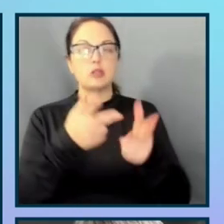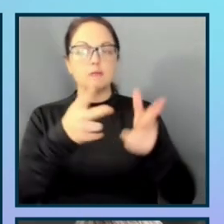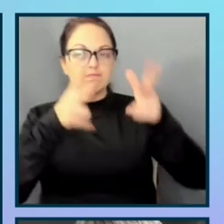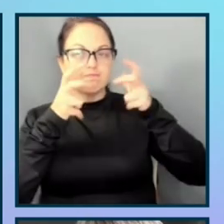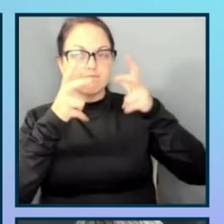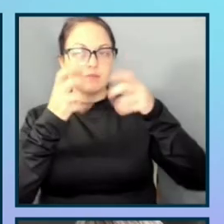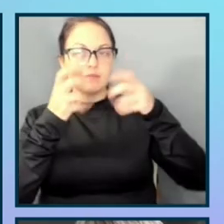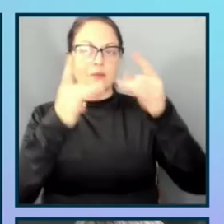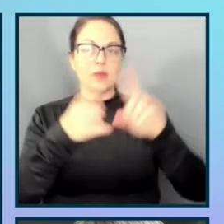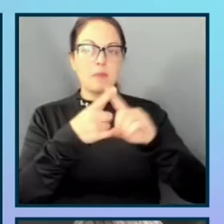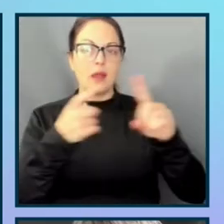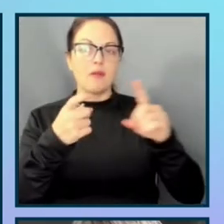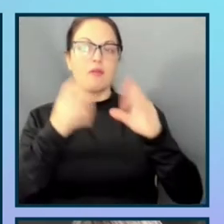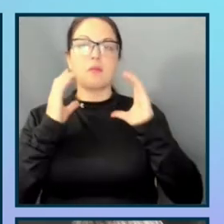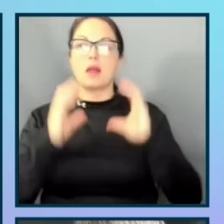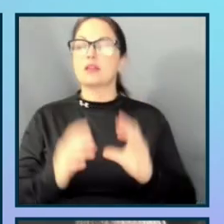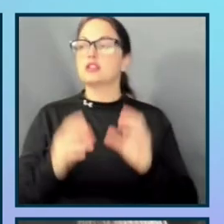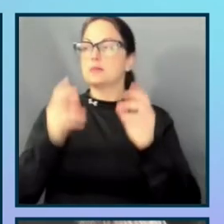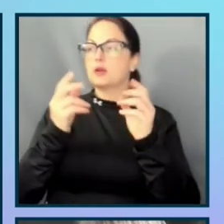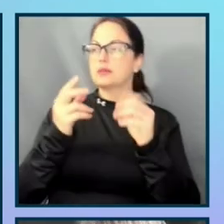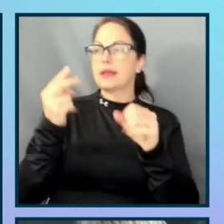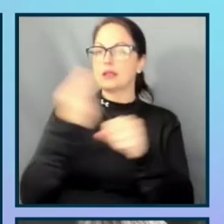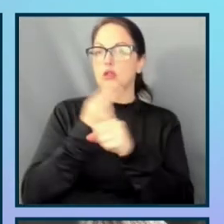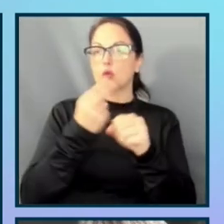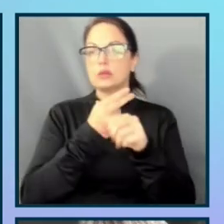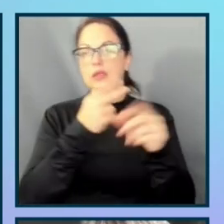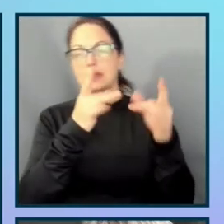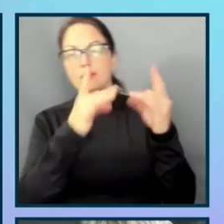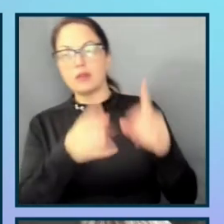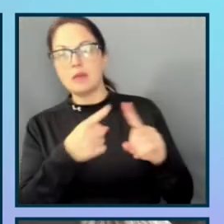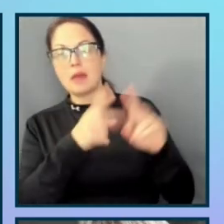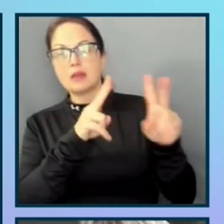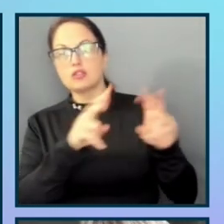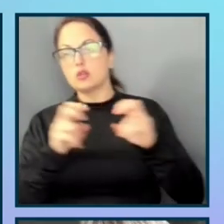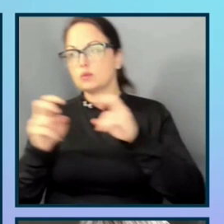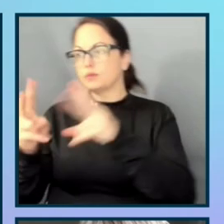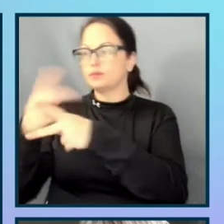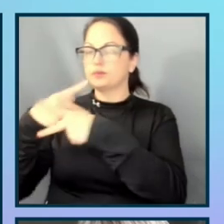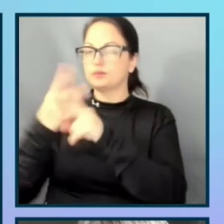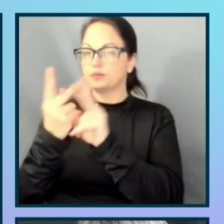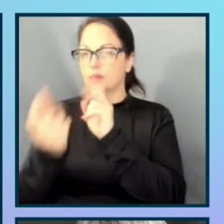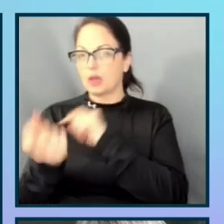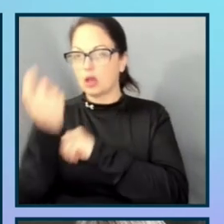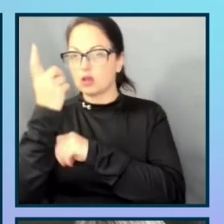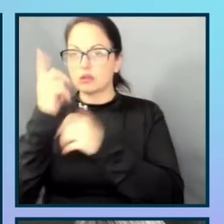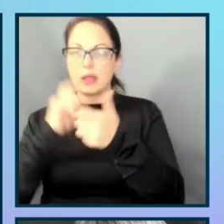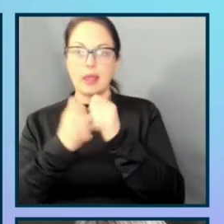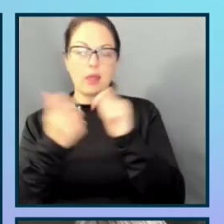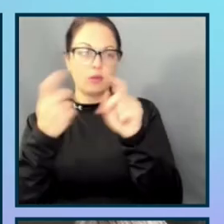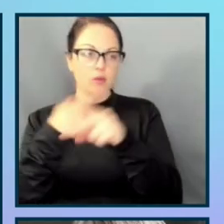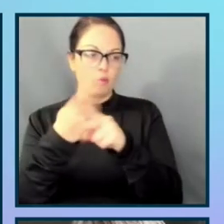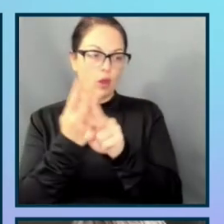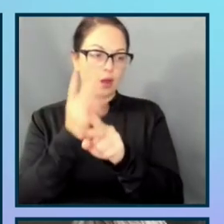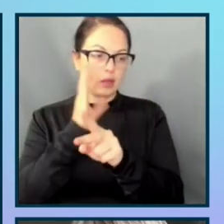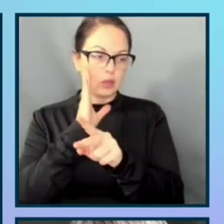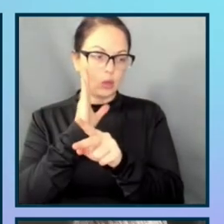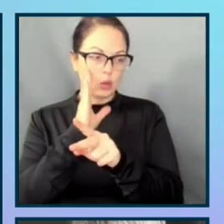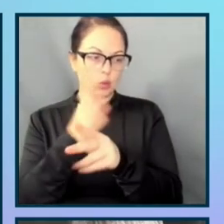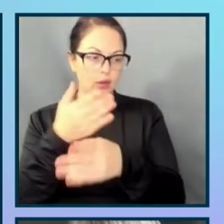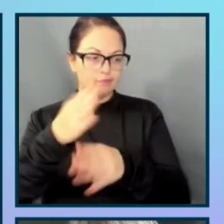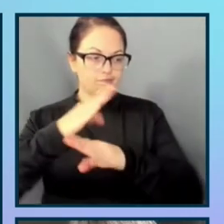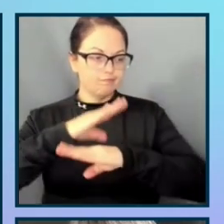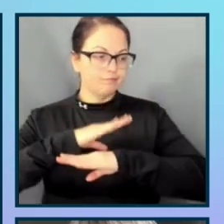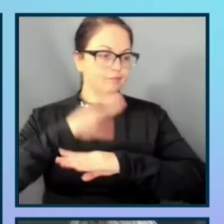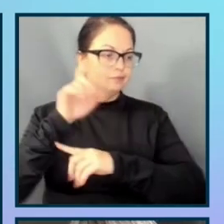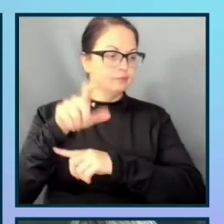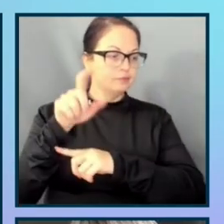at the market, and then, um, being able to understand how the product can better meet these needs,